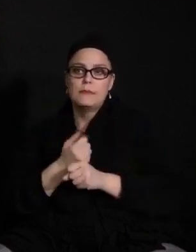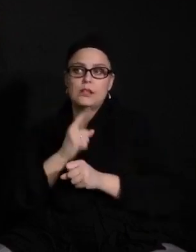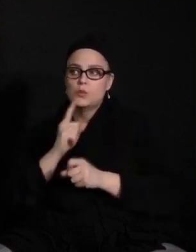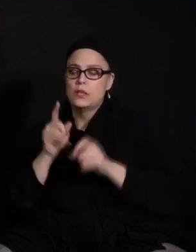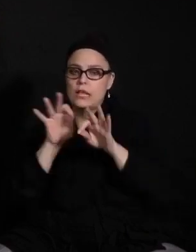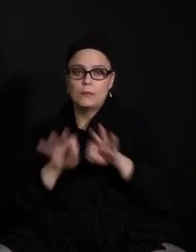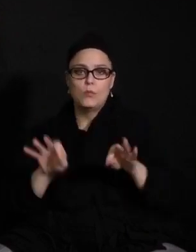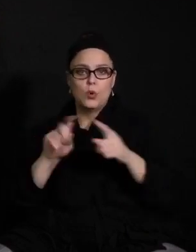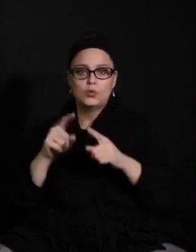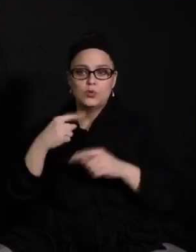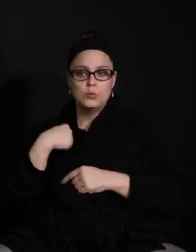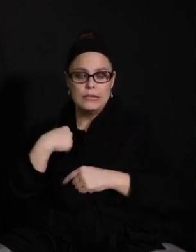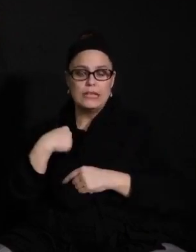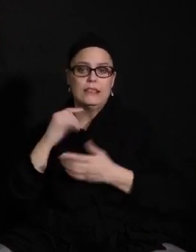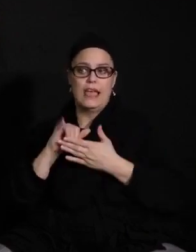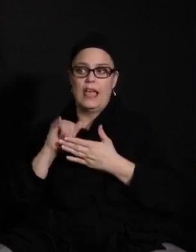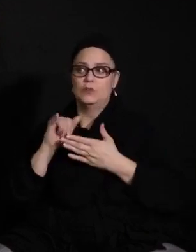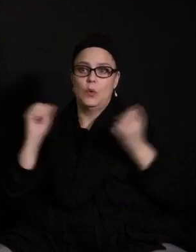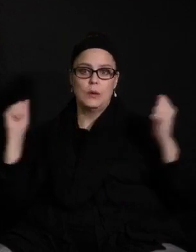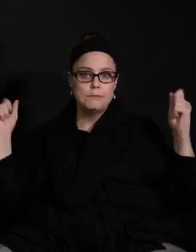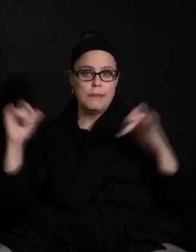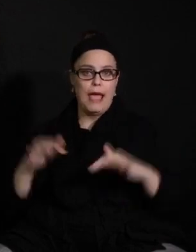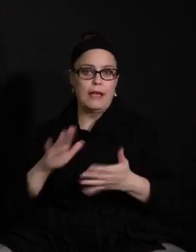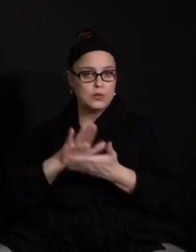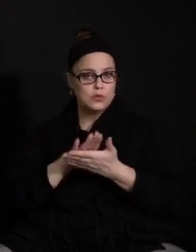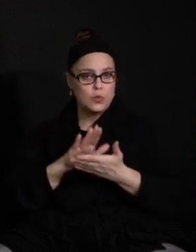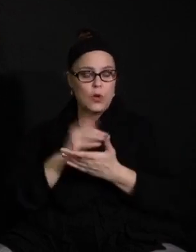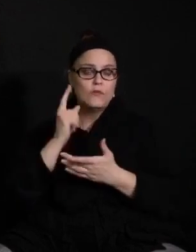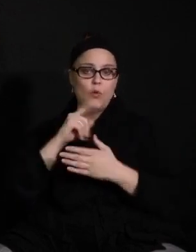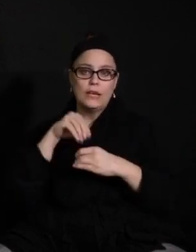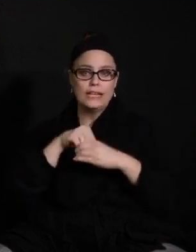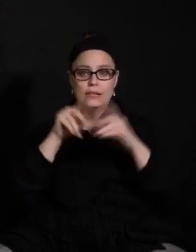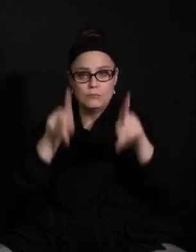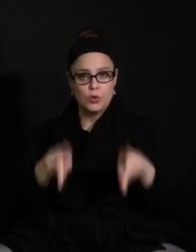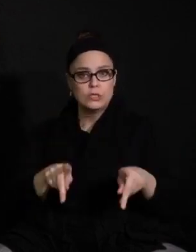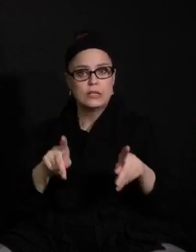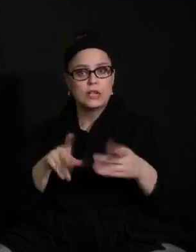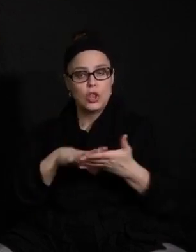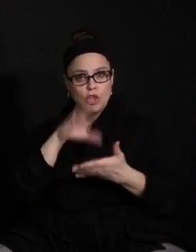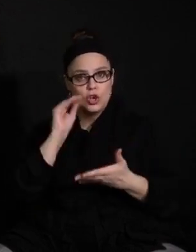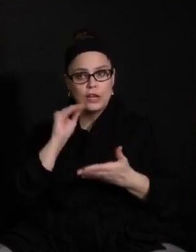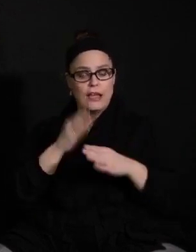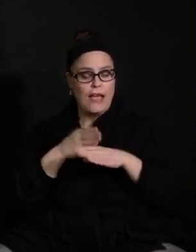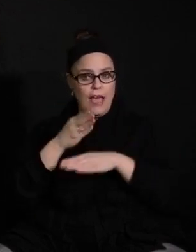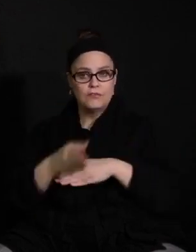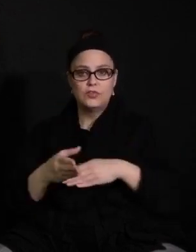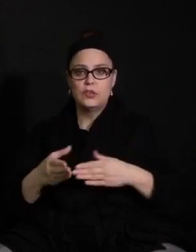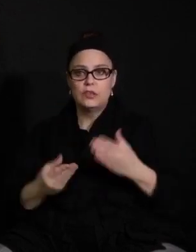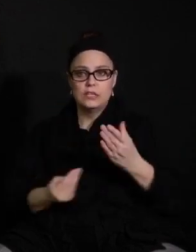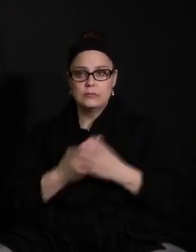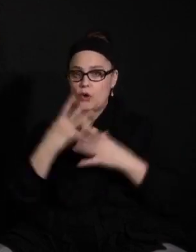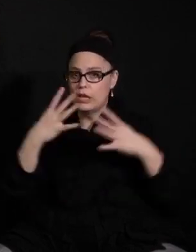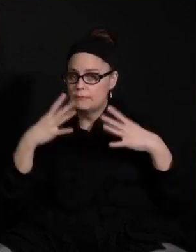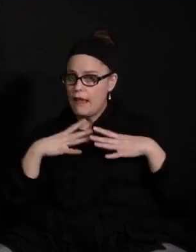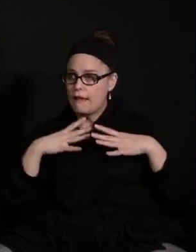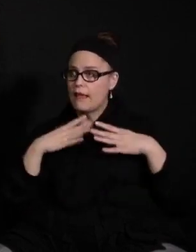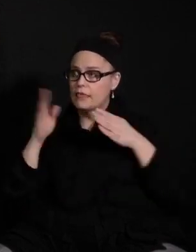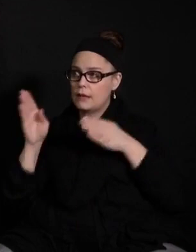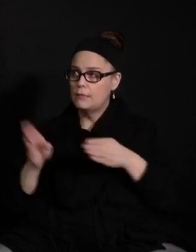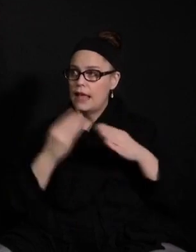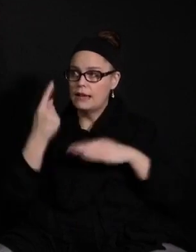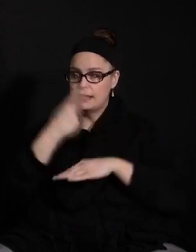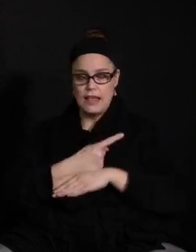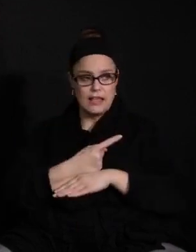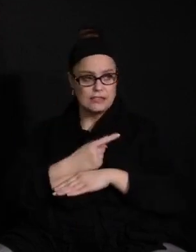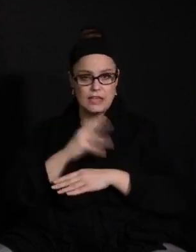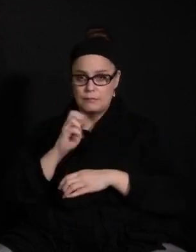back and we get a semblance of what in-person learning is right following spring break and following the two planning days. Mary,